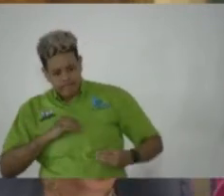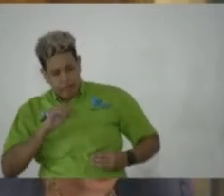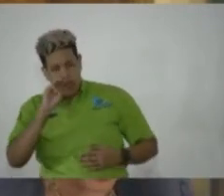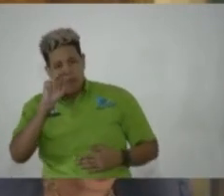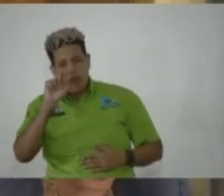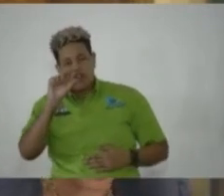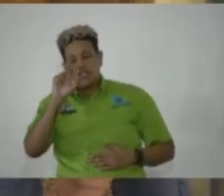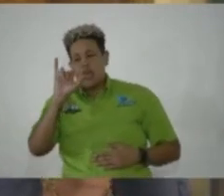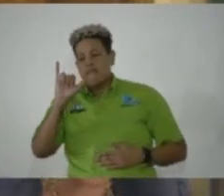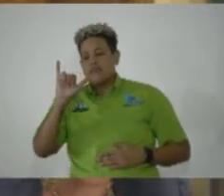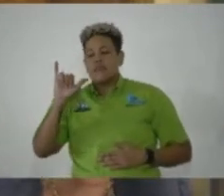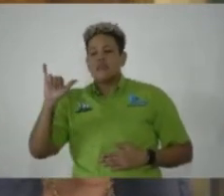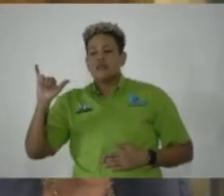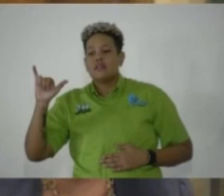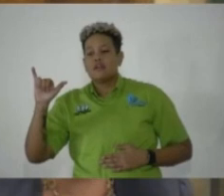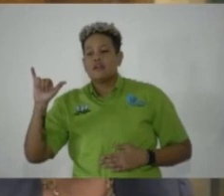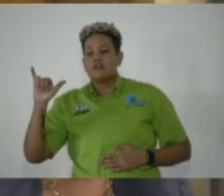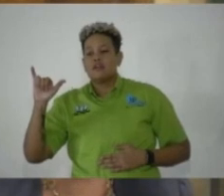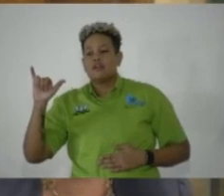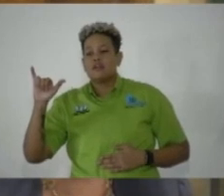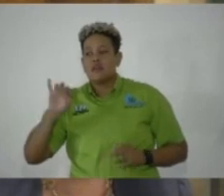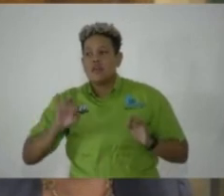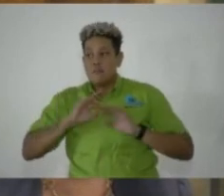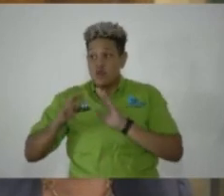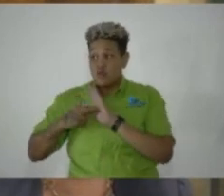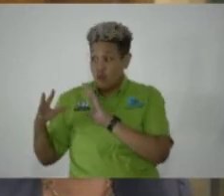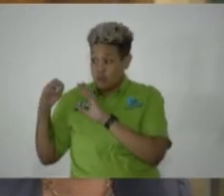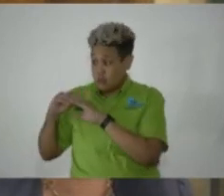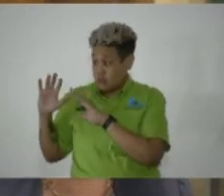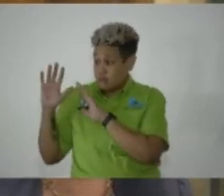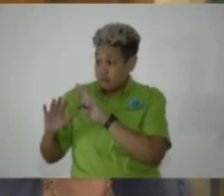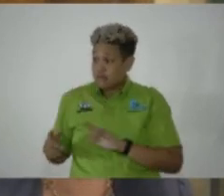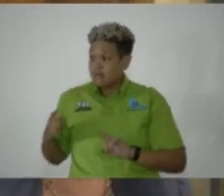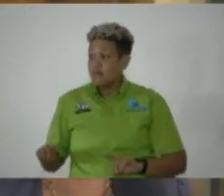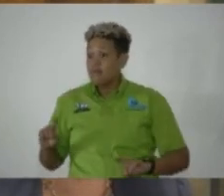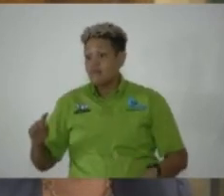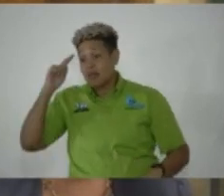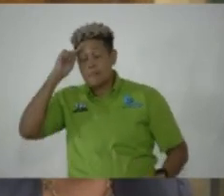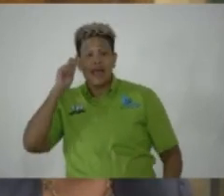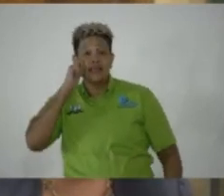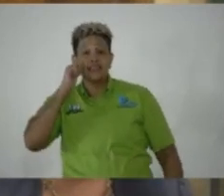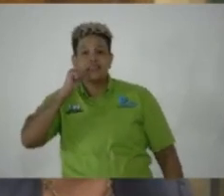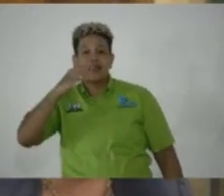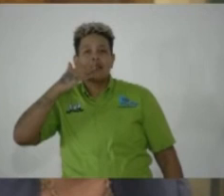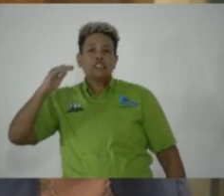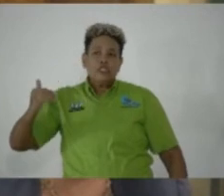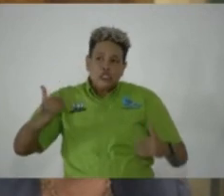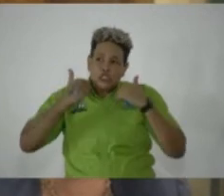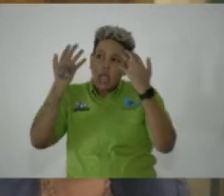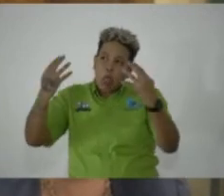Garvey's, an important quote that he has made, that the black skin is not a badge of shame,